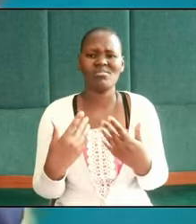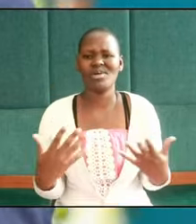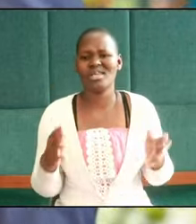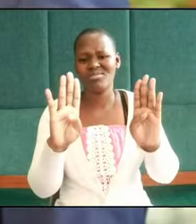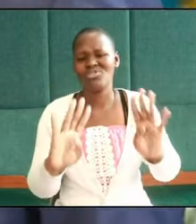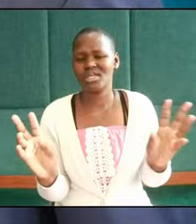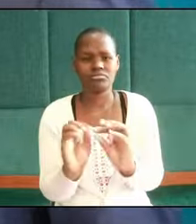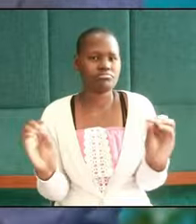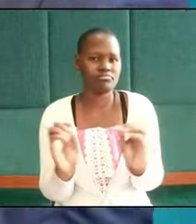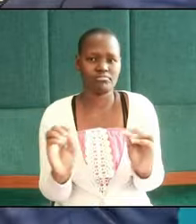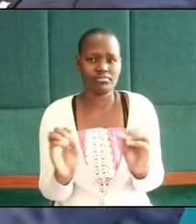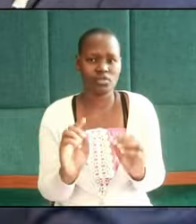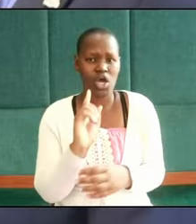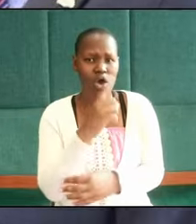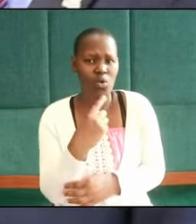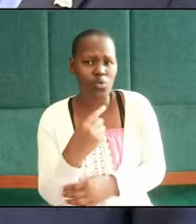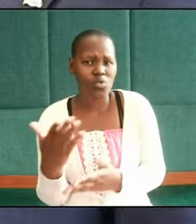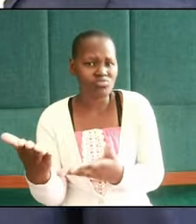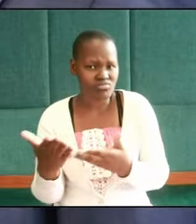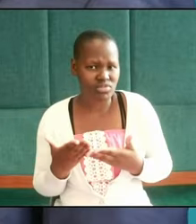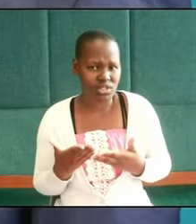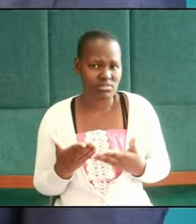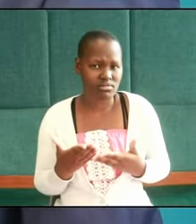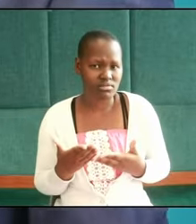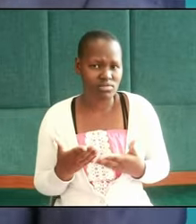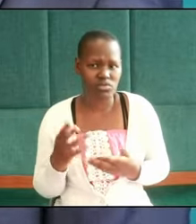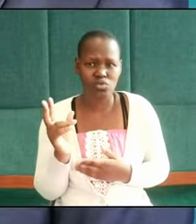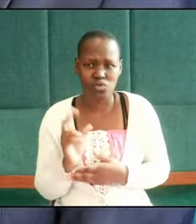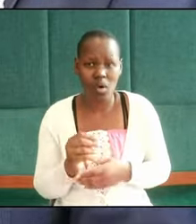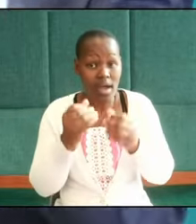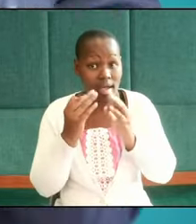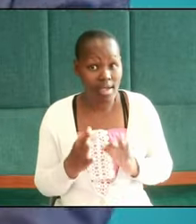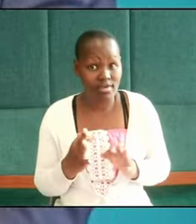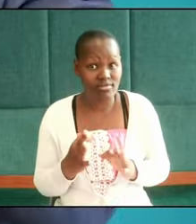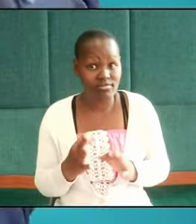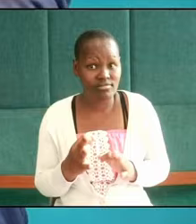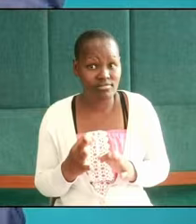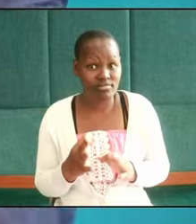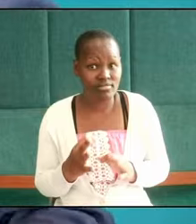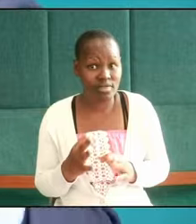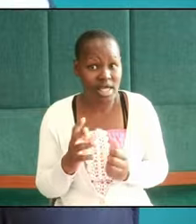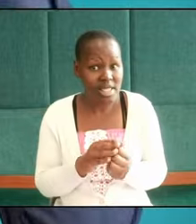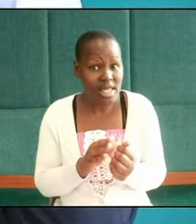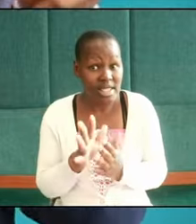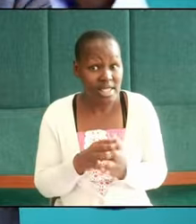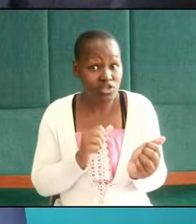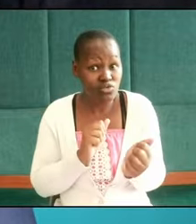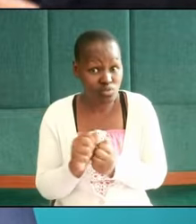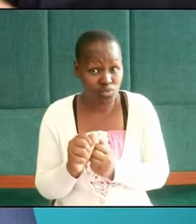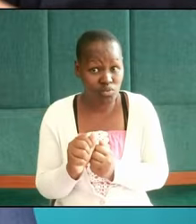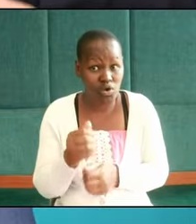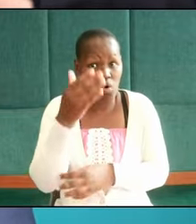who holds them if they have abused God will judge and he